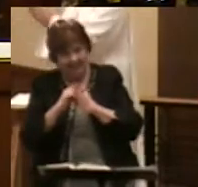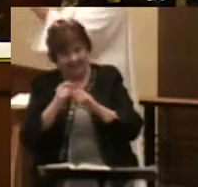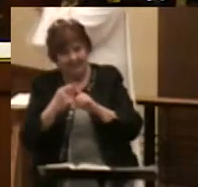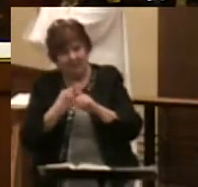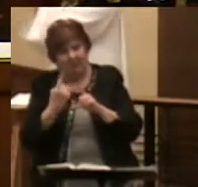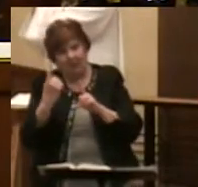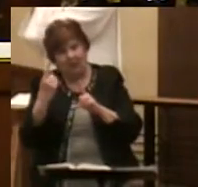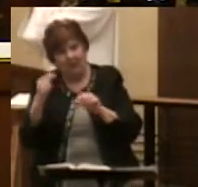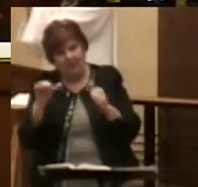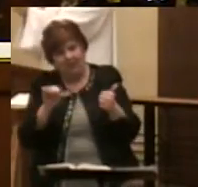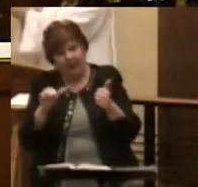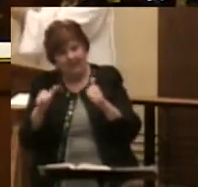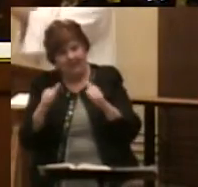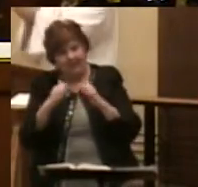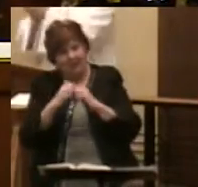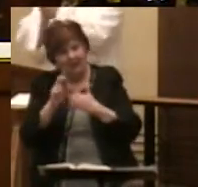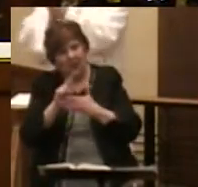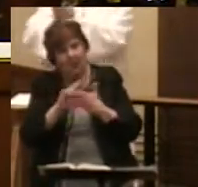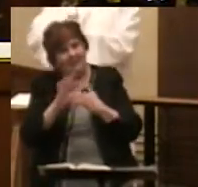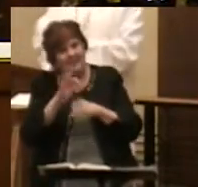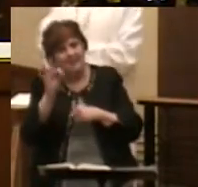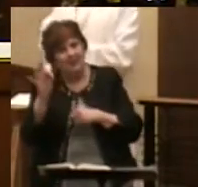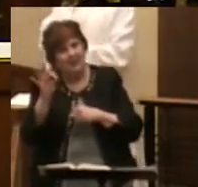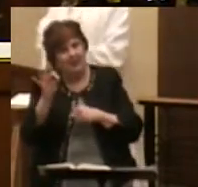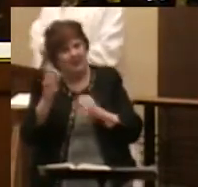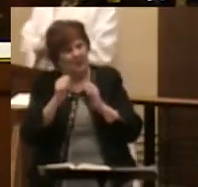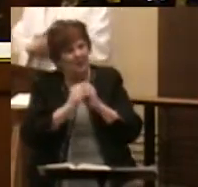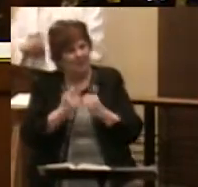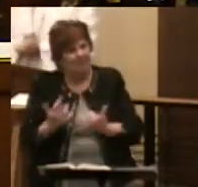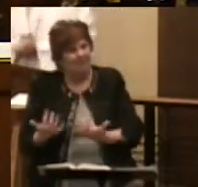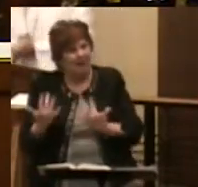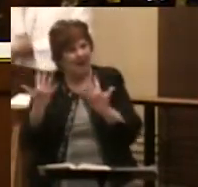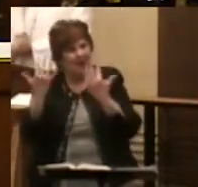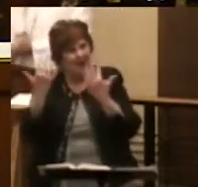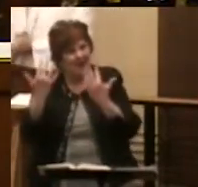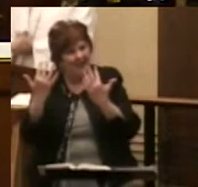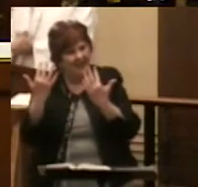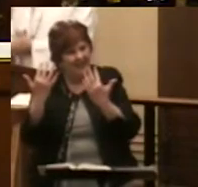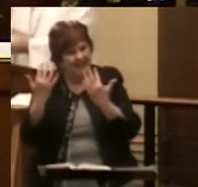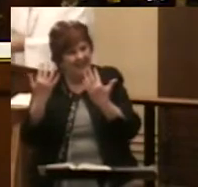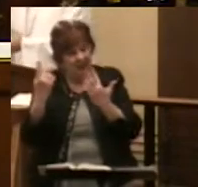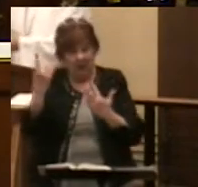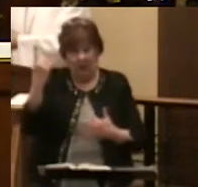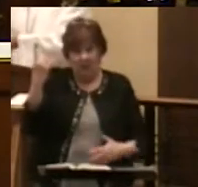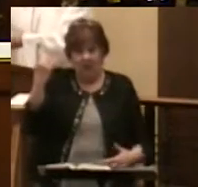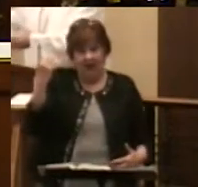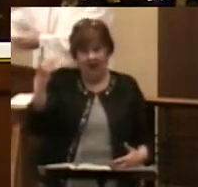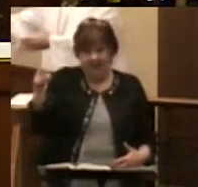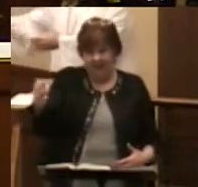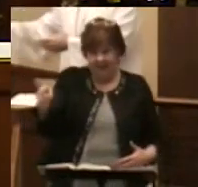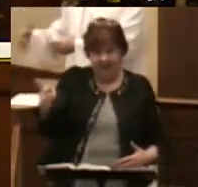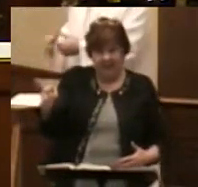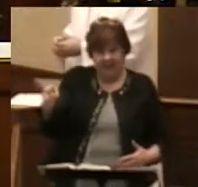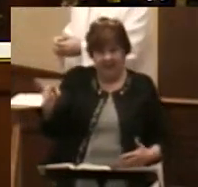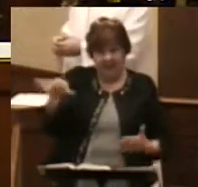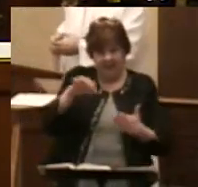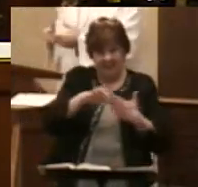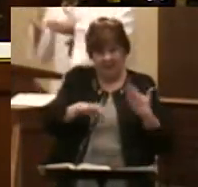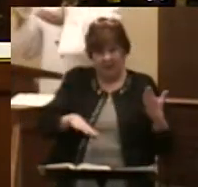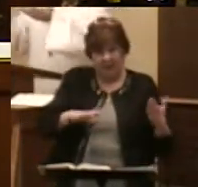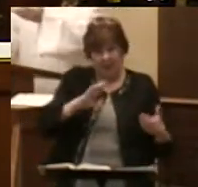who baptizes with the Holy Spirit and with fire. The one who takes the old away